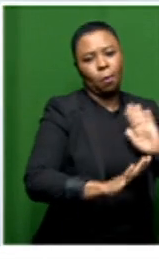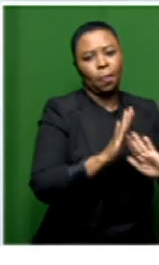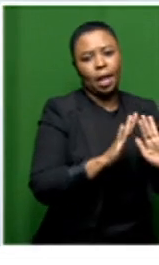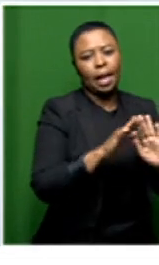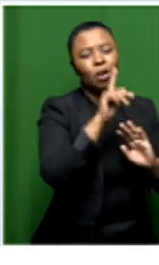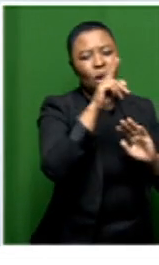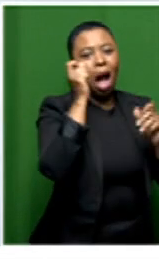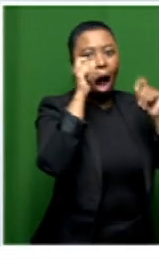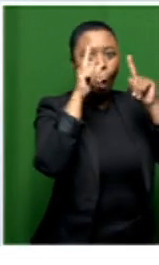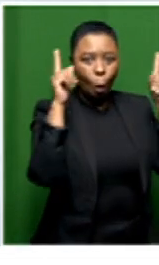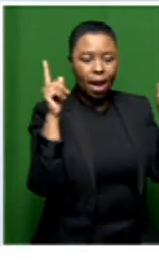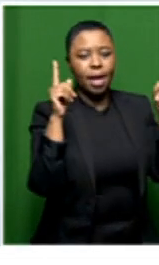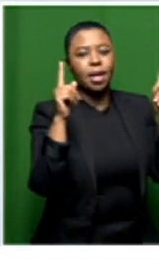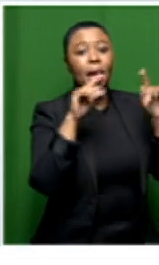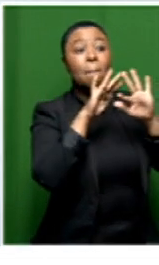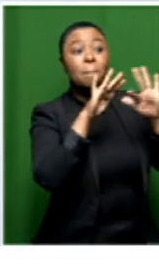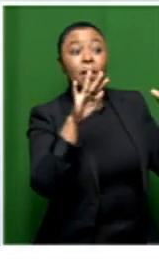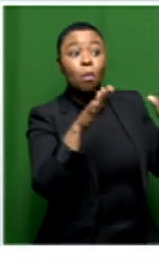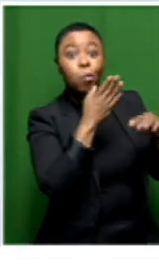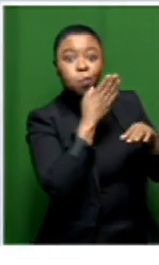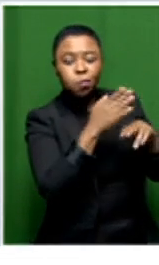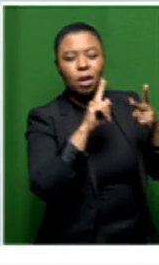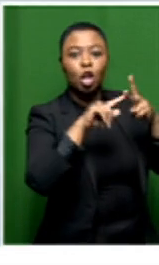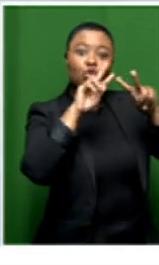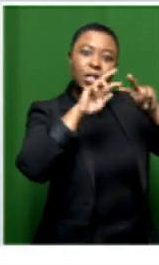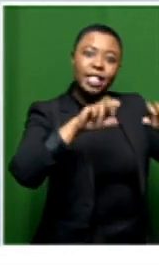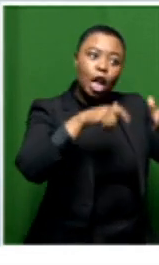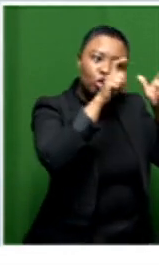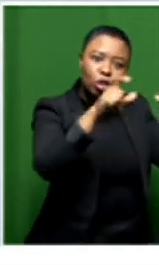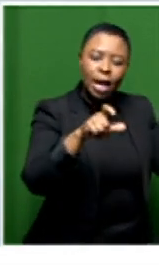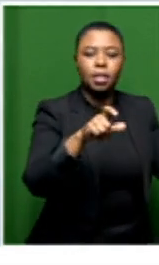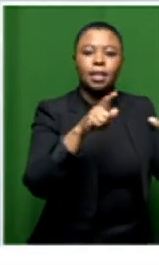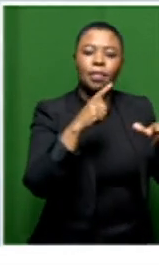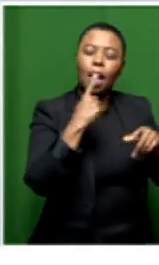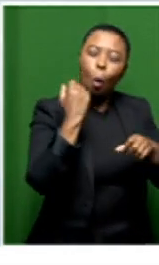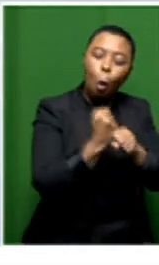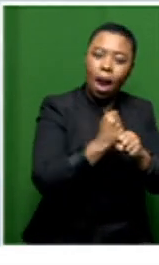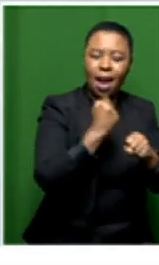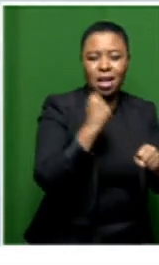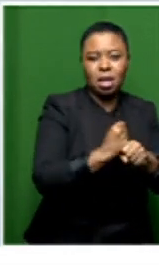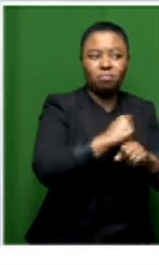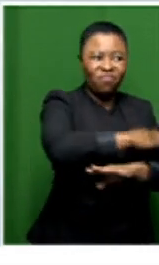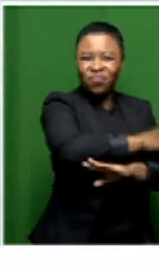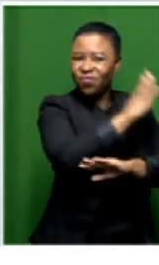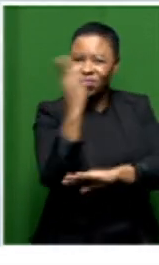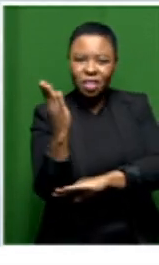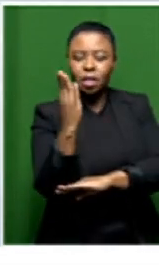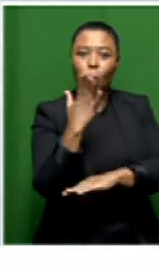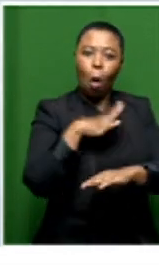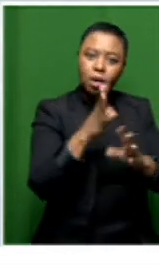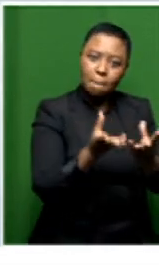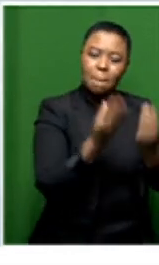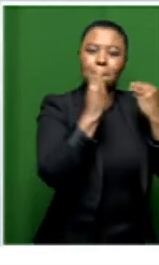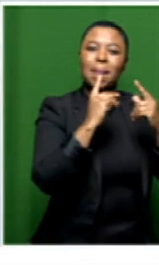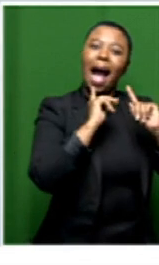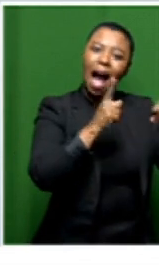aware that there are people there are researchers that's really working day and night to find answers and we will get answers i think